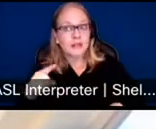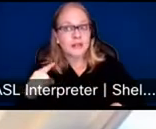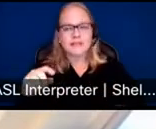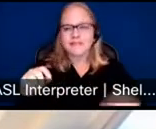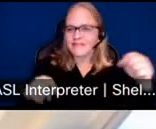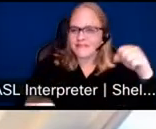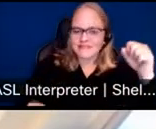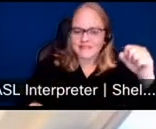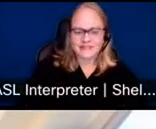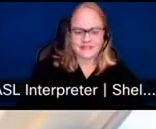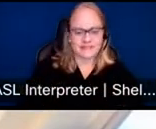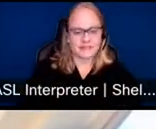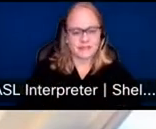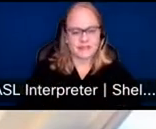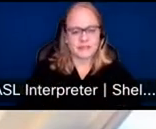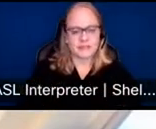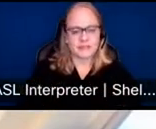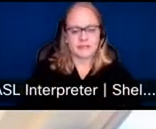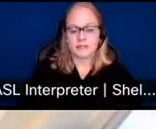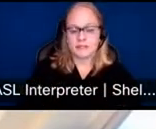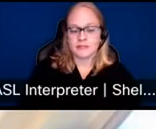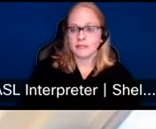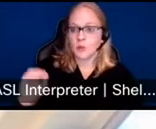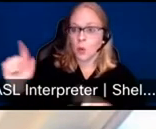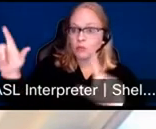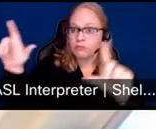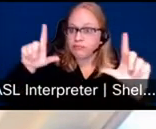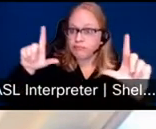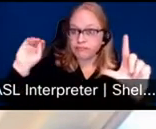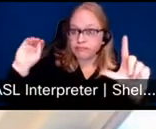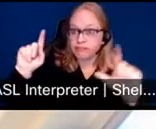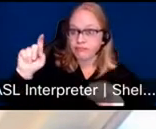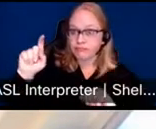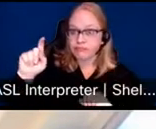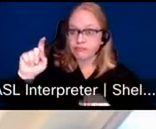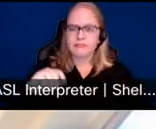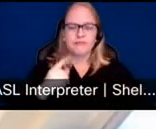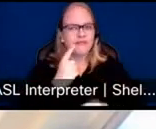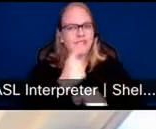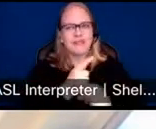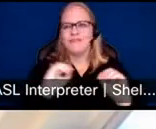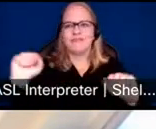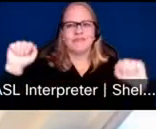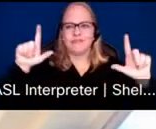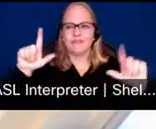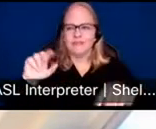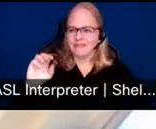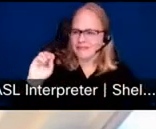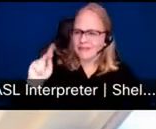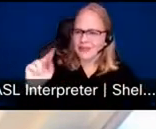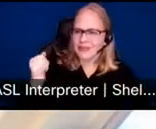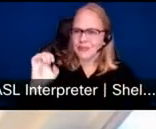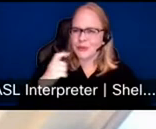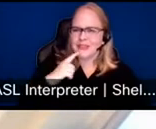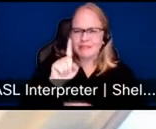Yes. And you, but you cannot see me. Is that right? Okay, let me figure out how to put my video on.